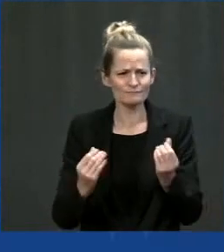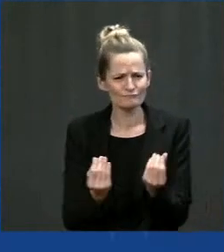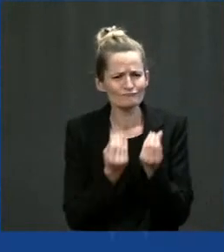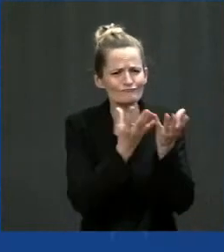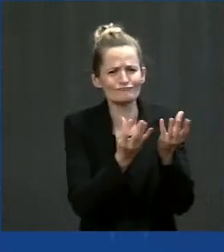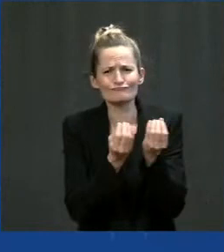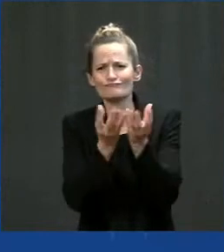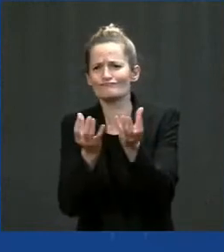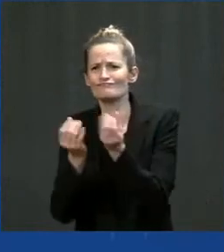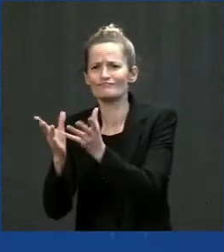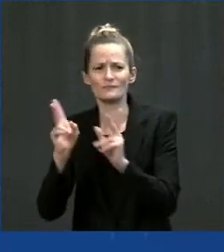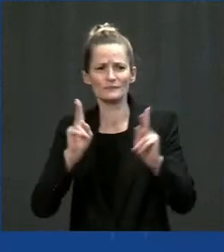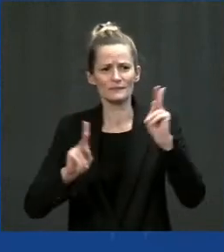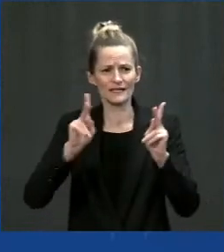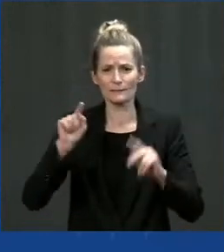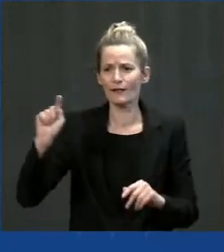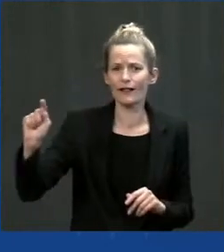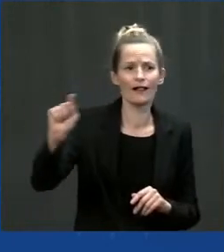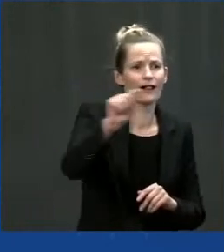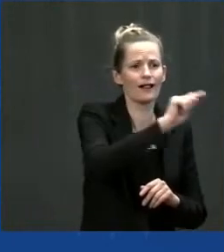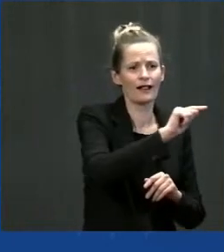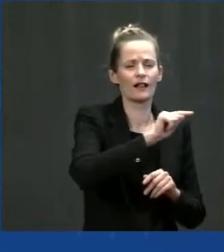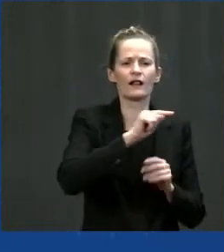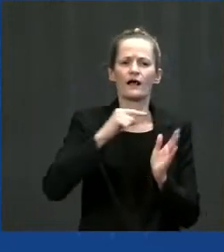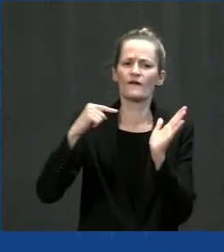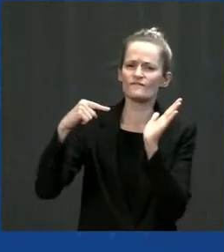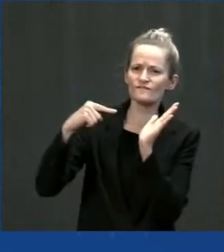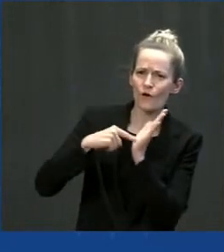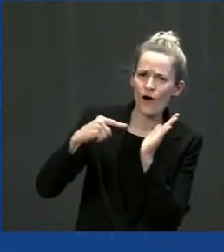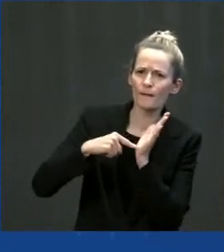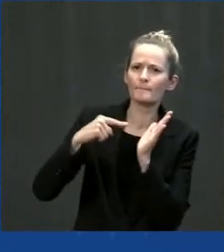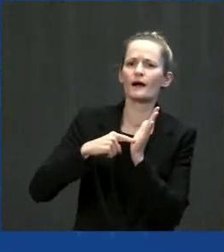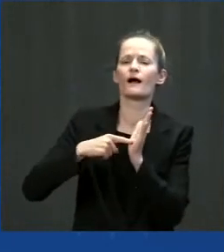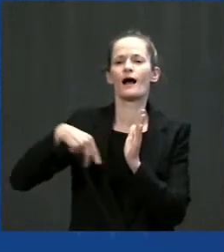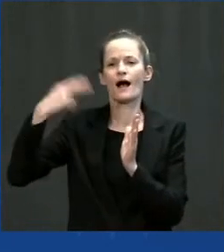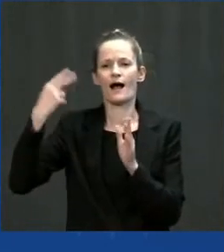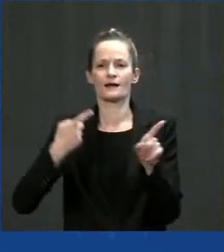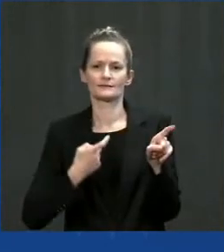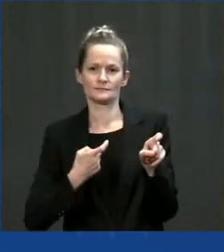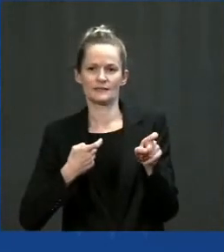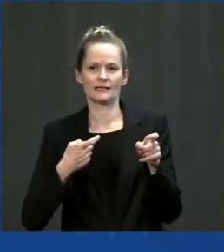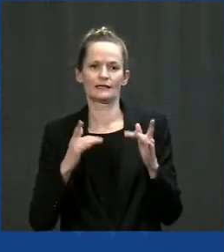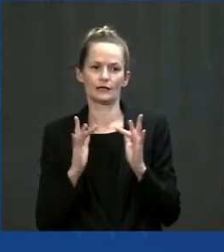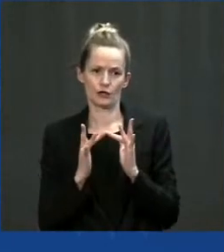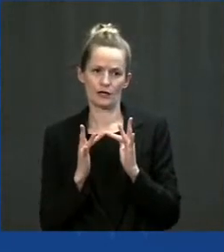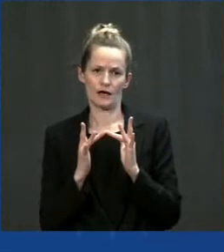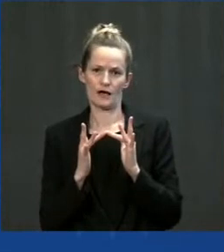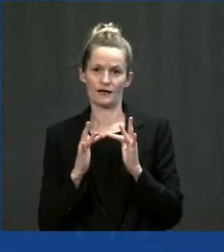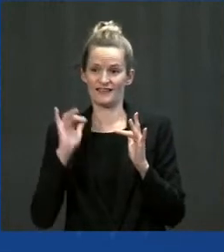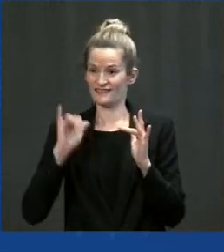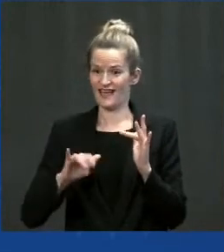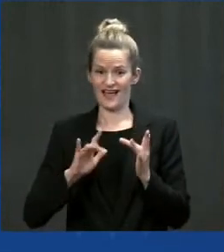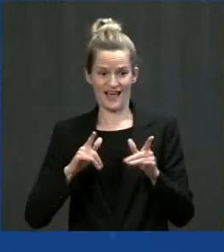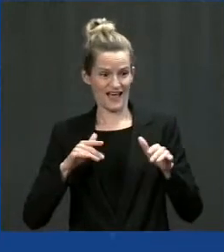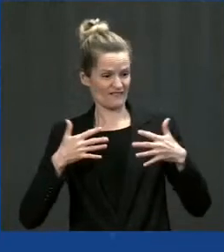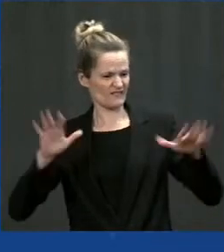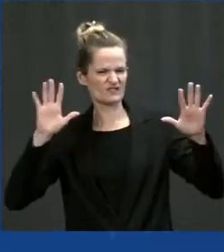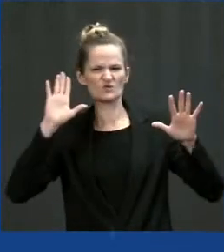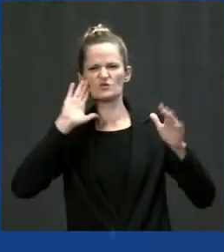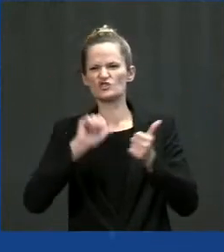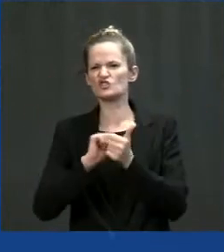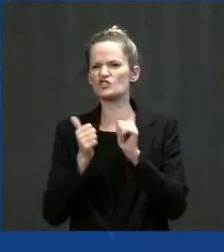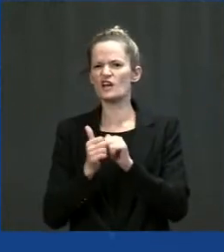available in rural and cities across the way that's going to change the circumstance for people in those communities